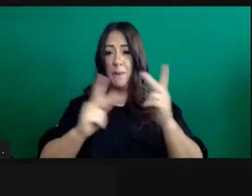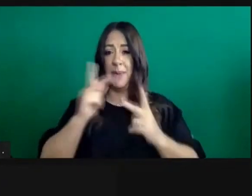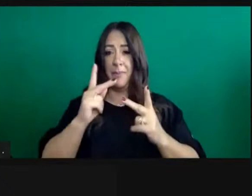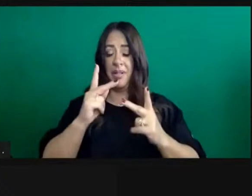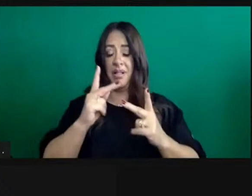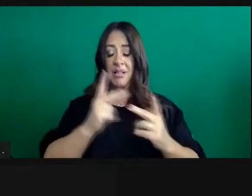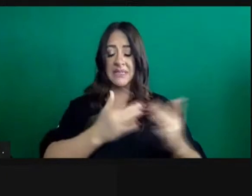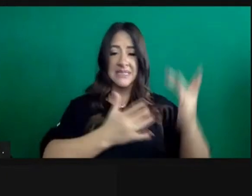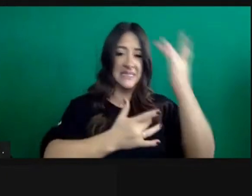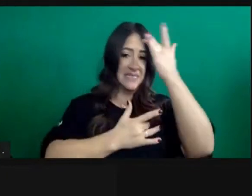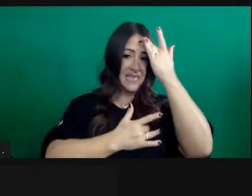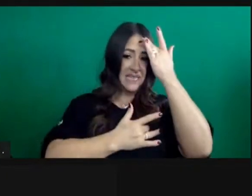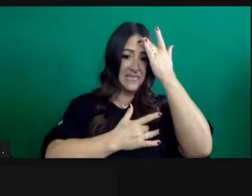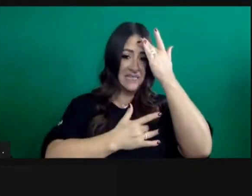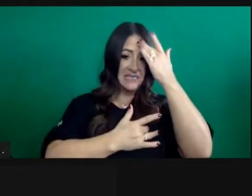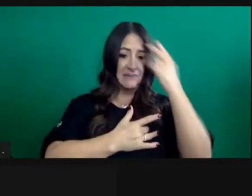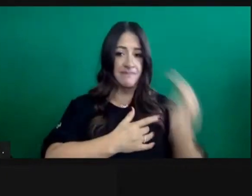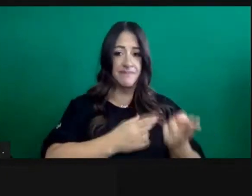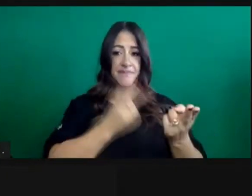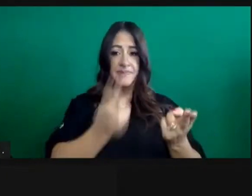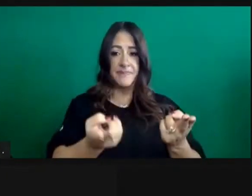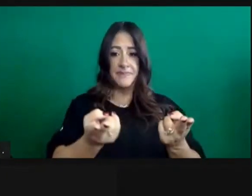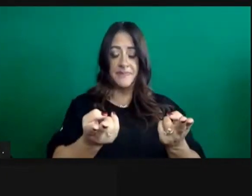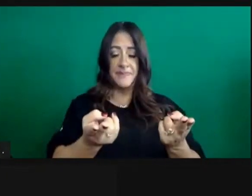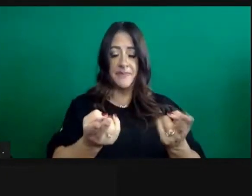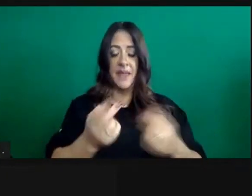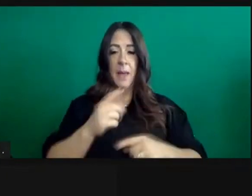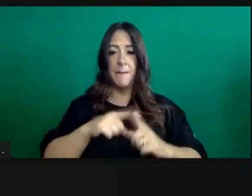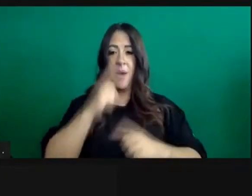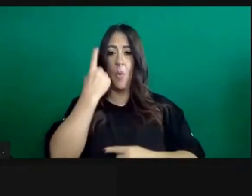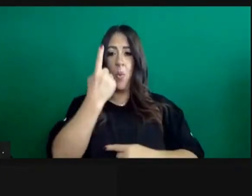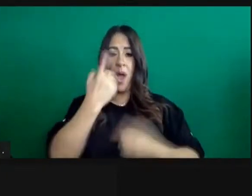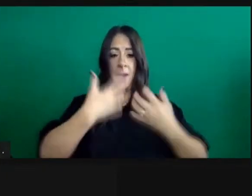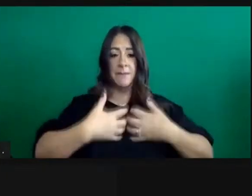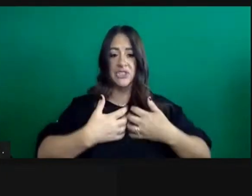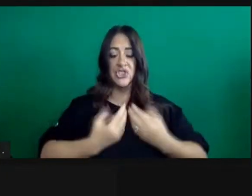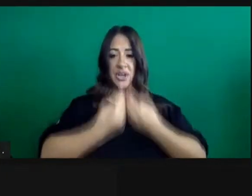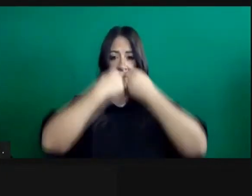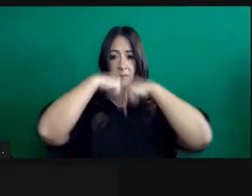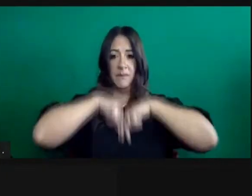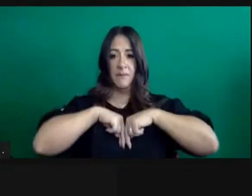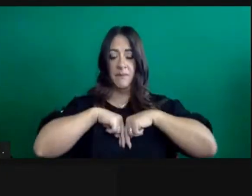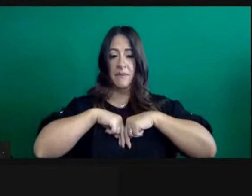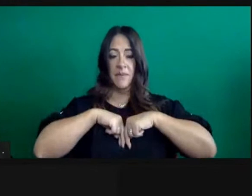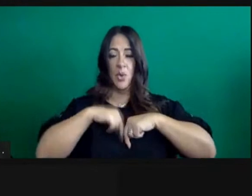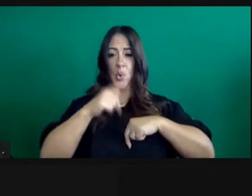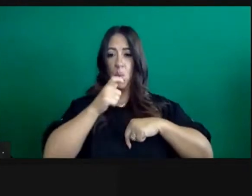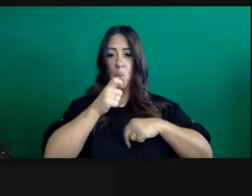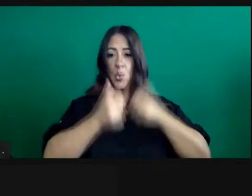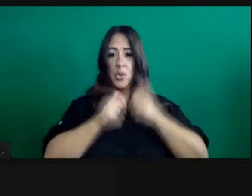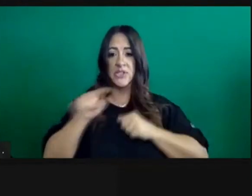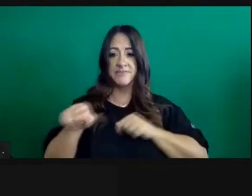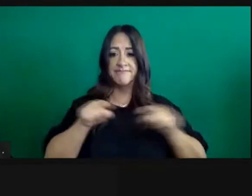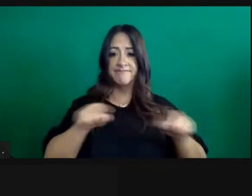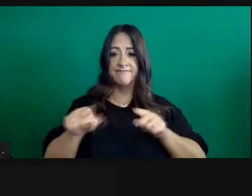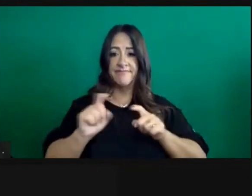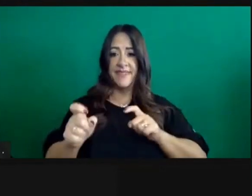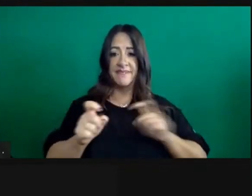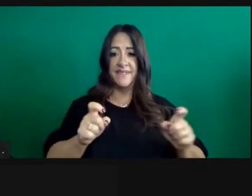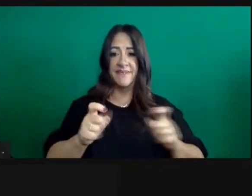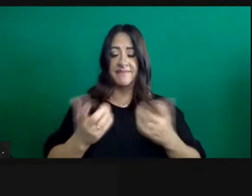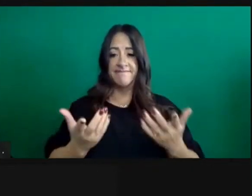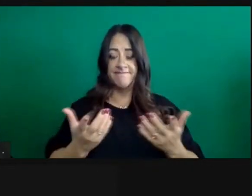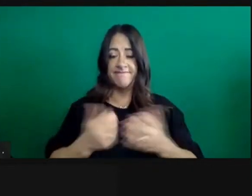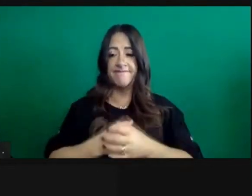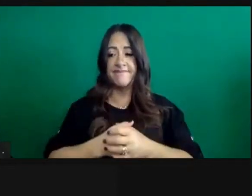heard or been alerted to any of those sort of situations. So again, across the continuum, the